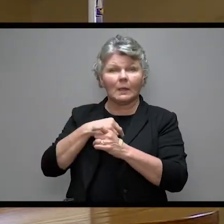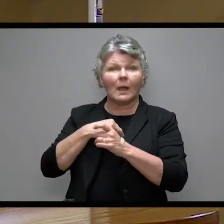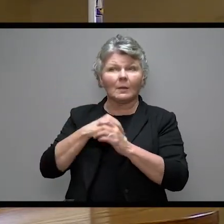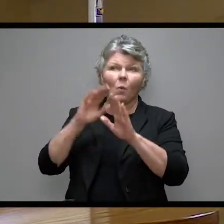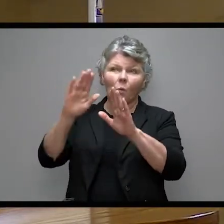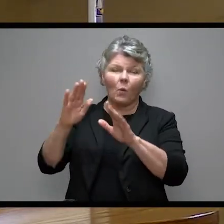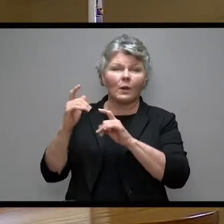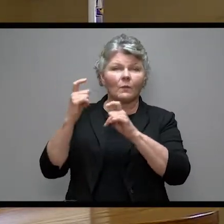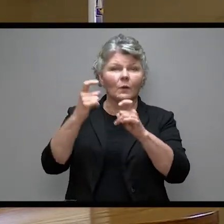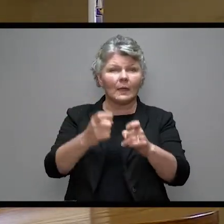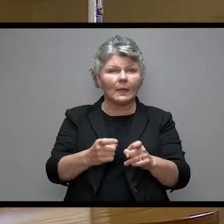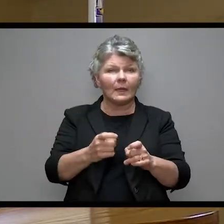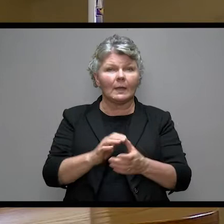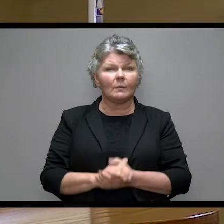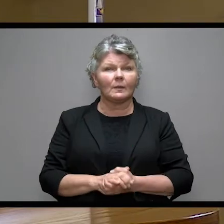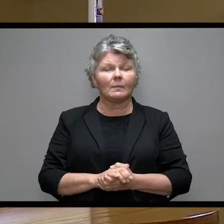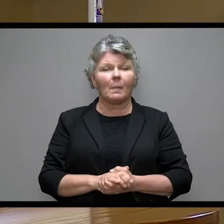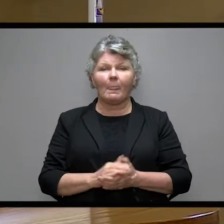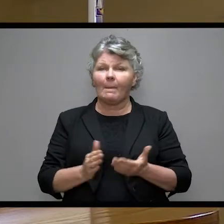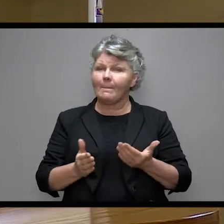but not always easy.